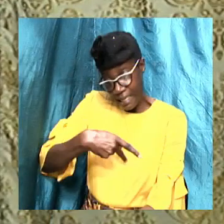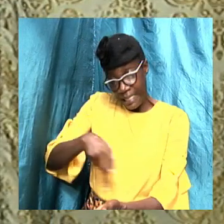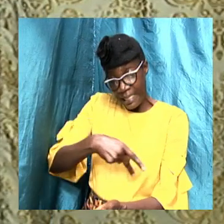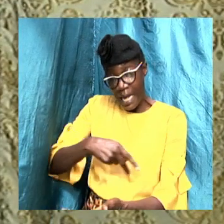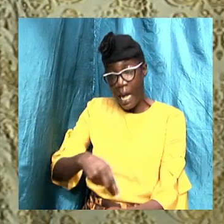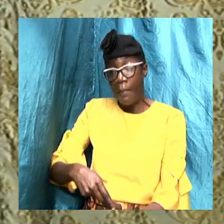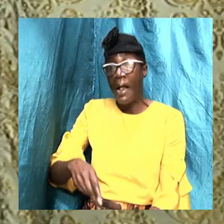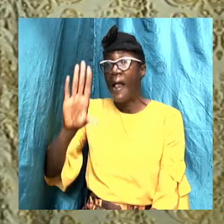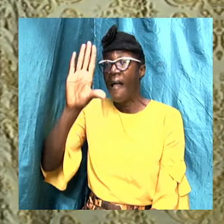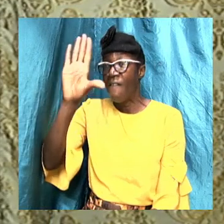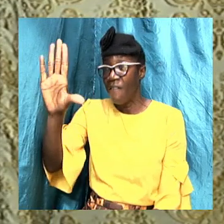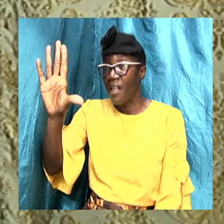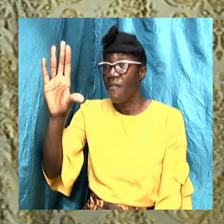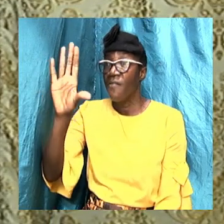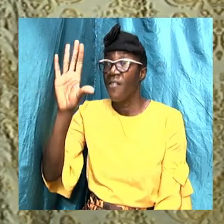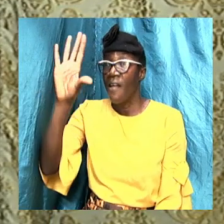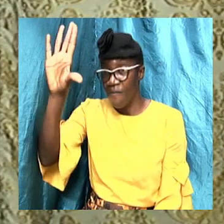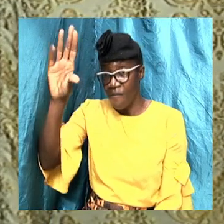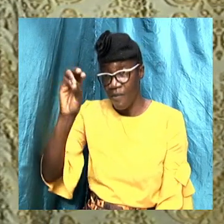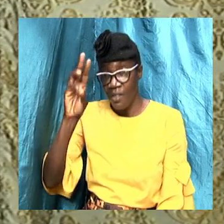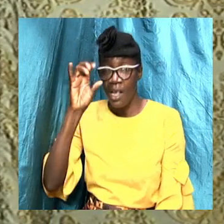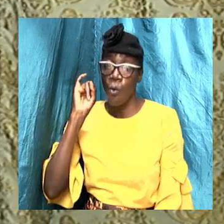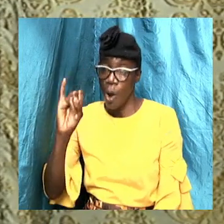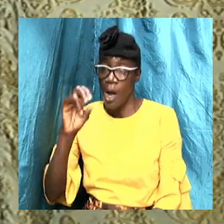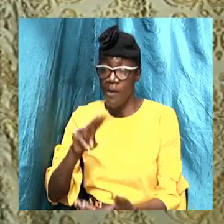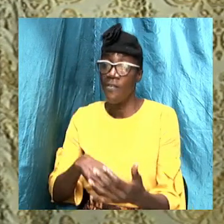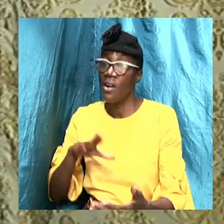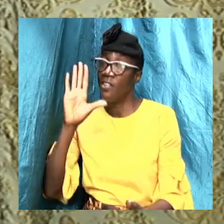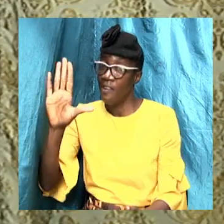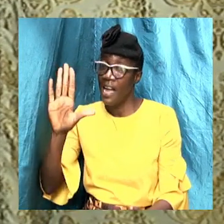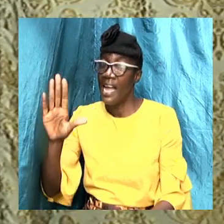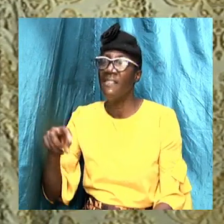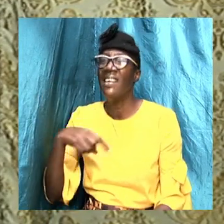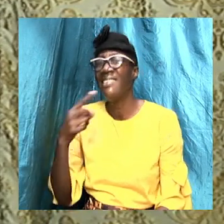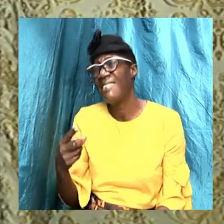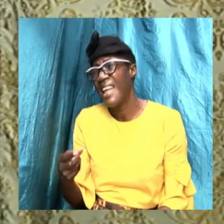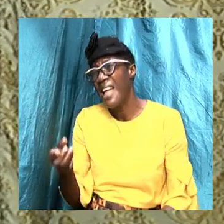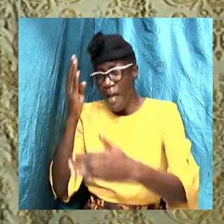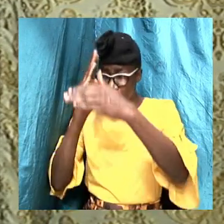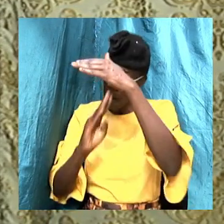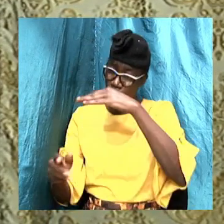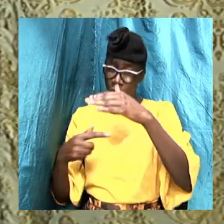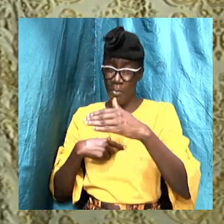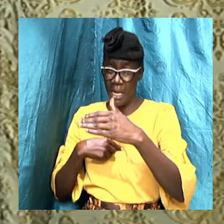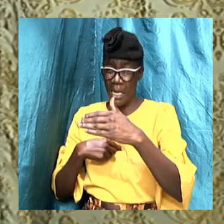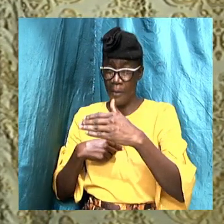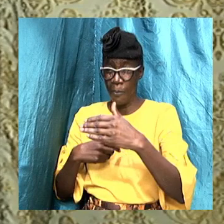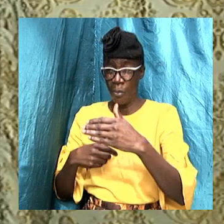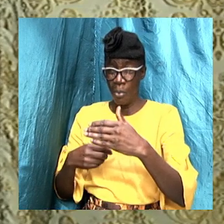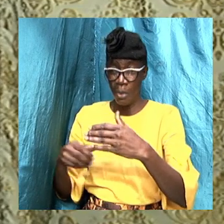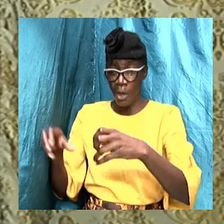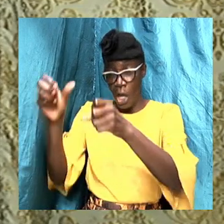verse 5, when he was repenting, he said, I behold, I was shaped in sin.